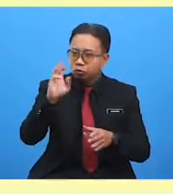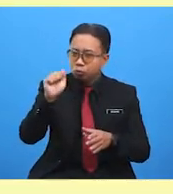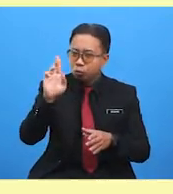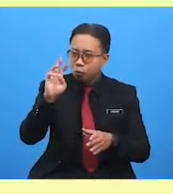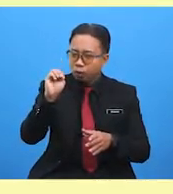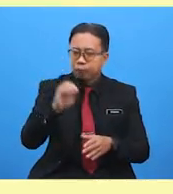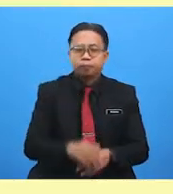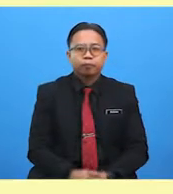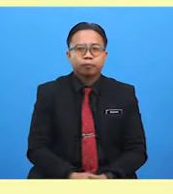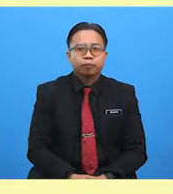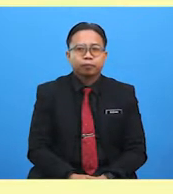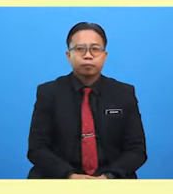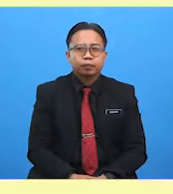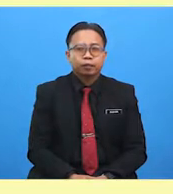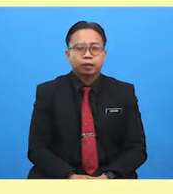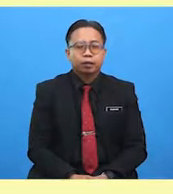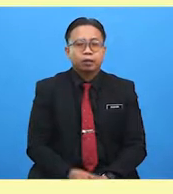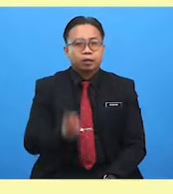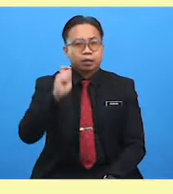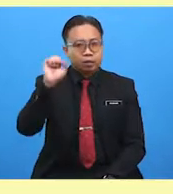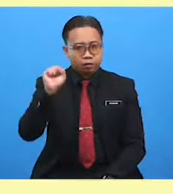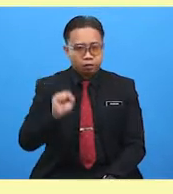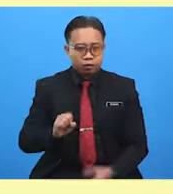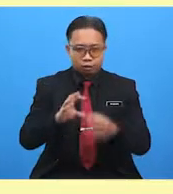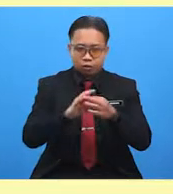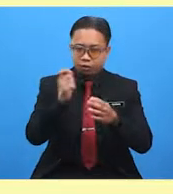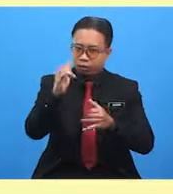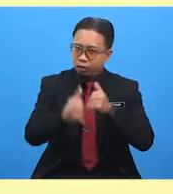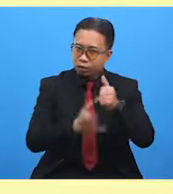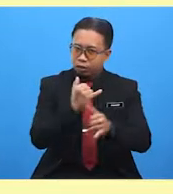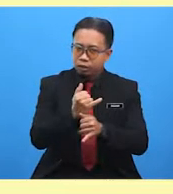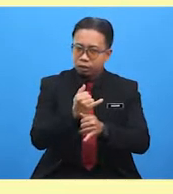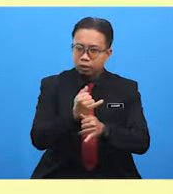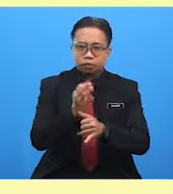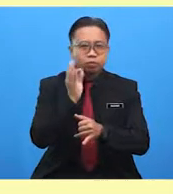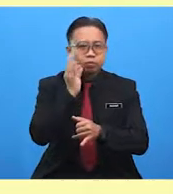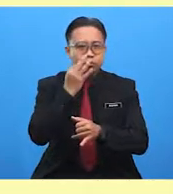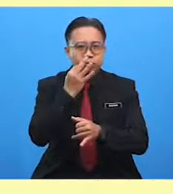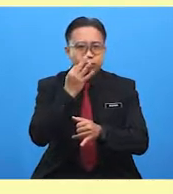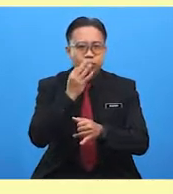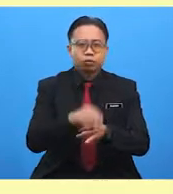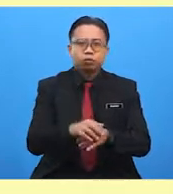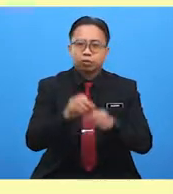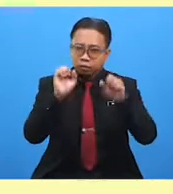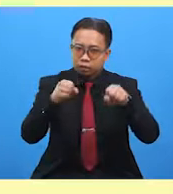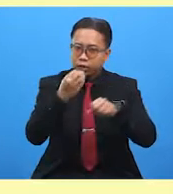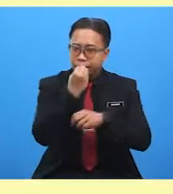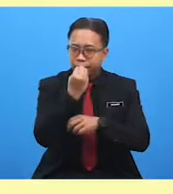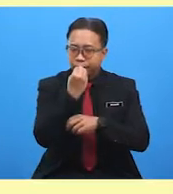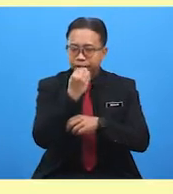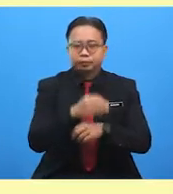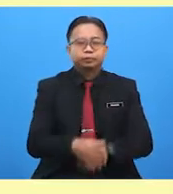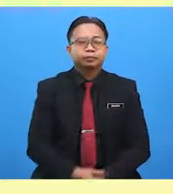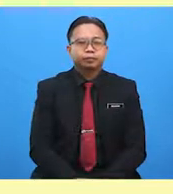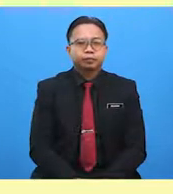And autumn, the season of the year when fruits and crops become ready to eat and are picked.